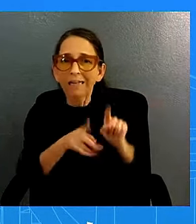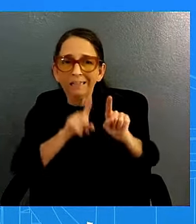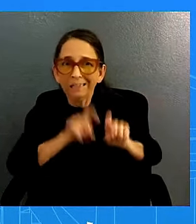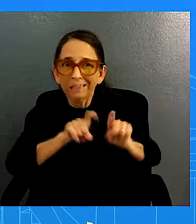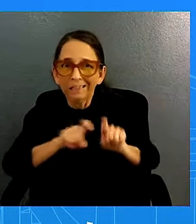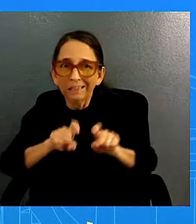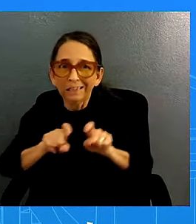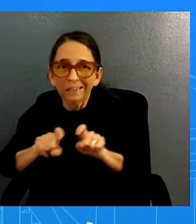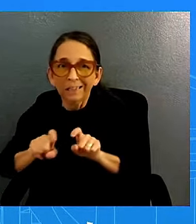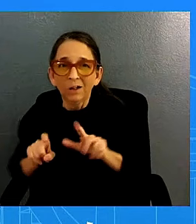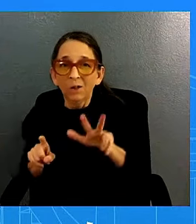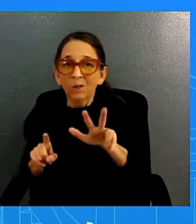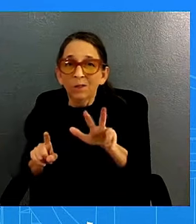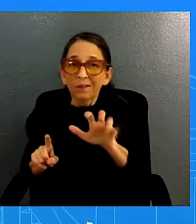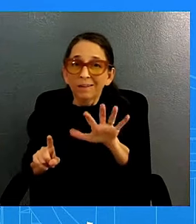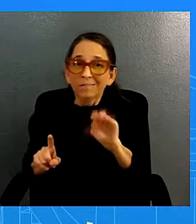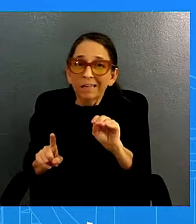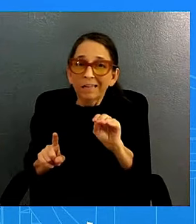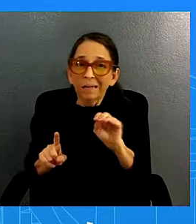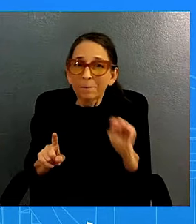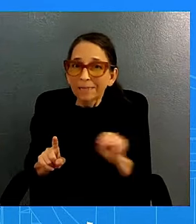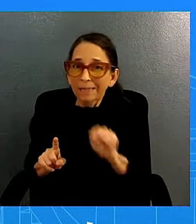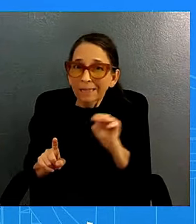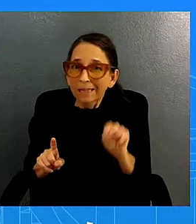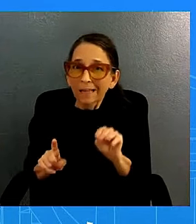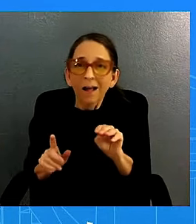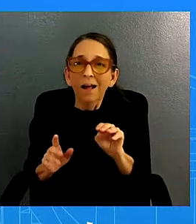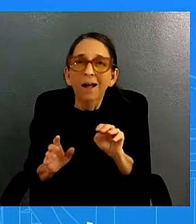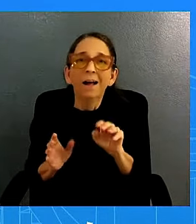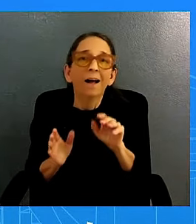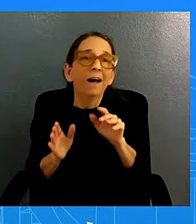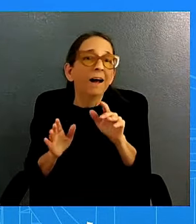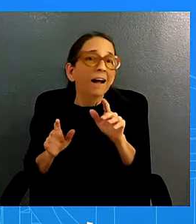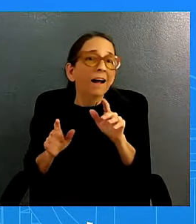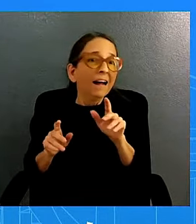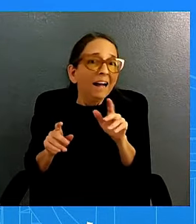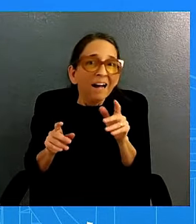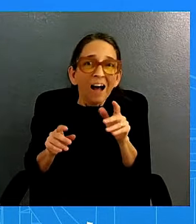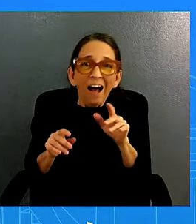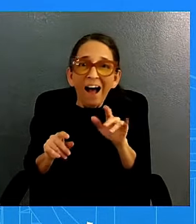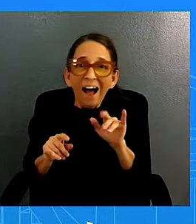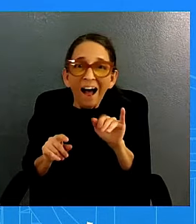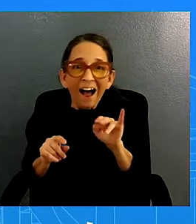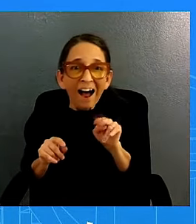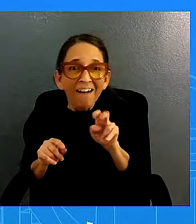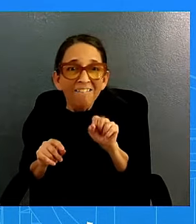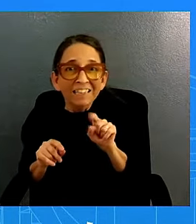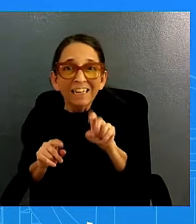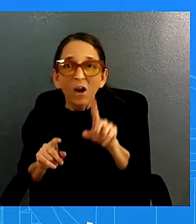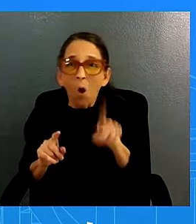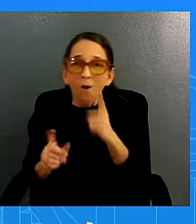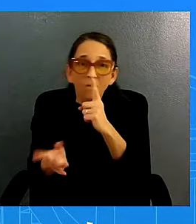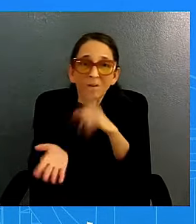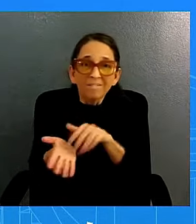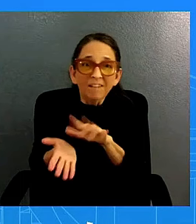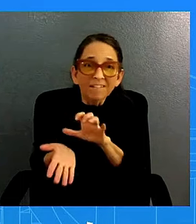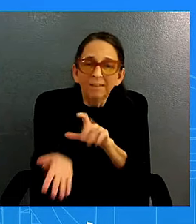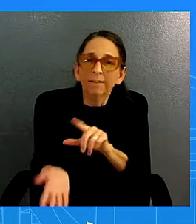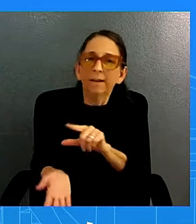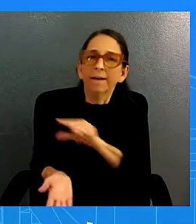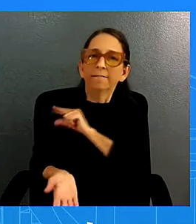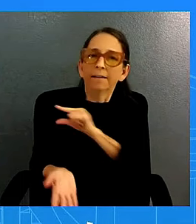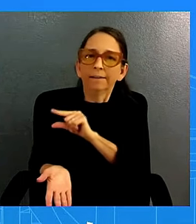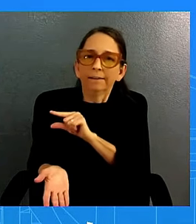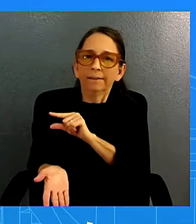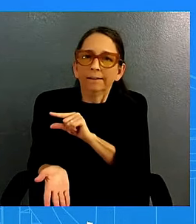1500 convictions is he satisfied with the results of that initiative and what more does the president want to see done to reform new